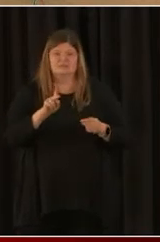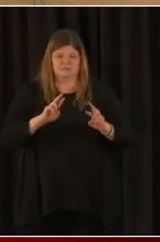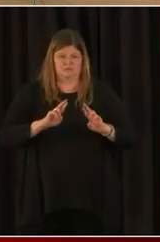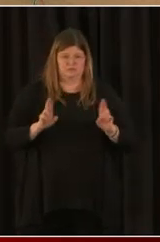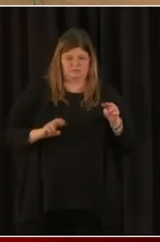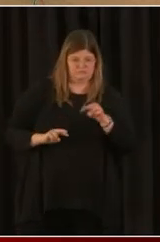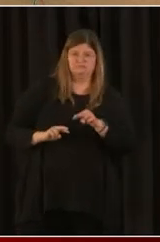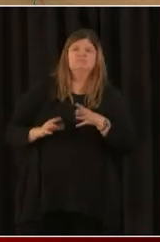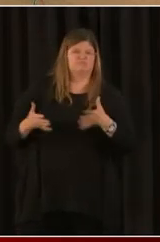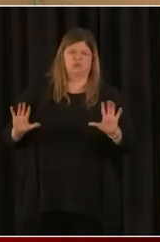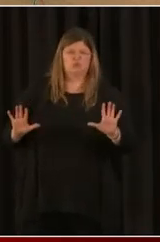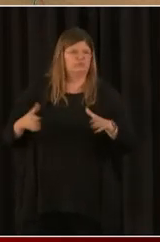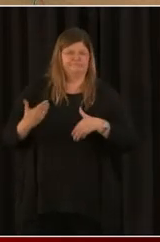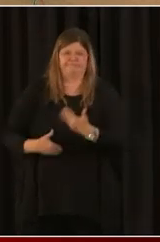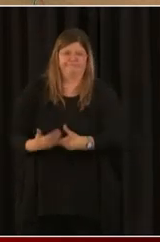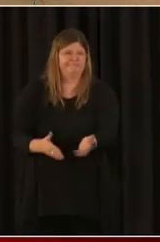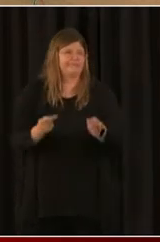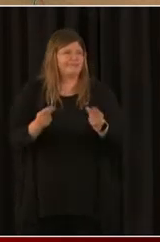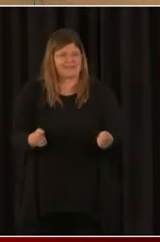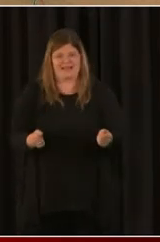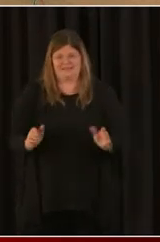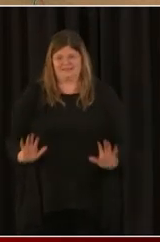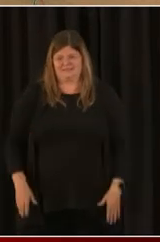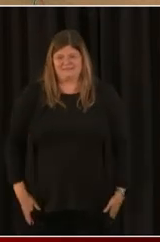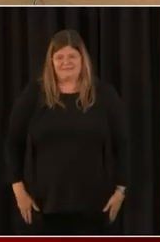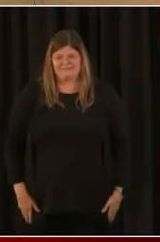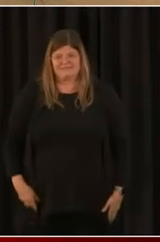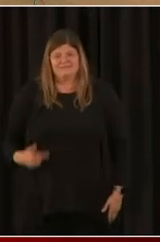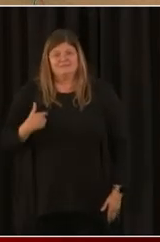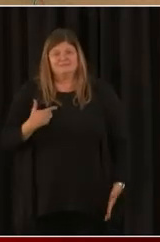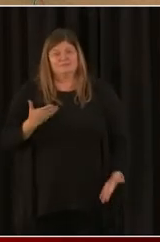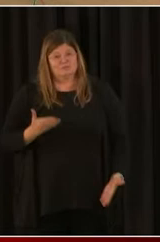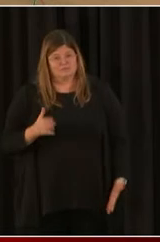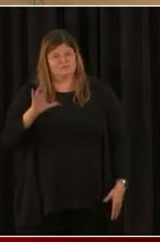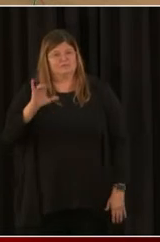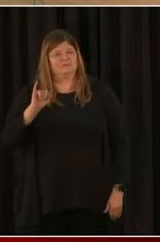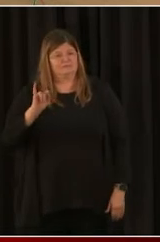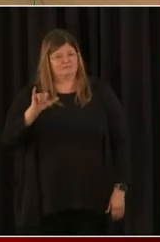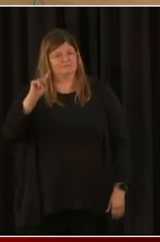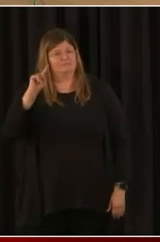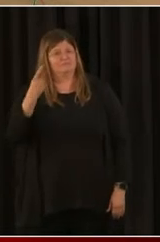quickly. At least, I would certainly recommend City First because they did it for me.